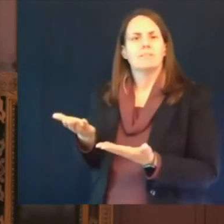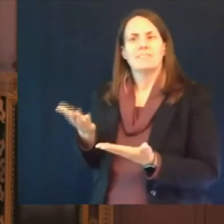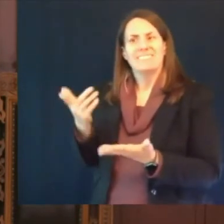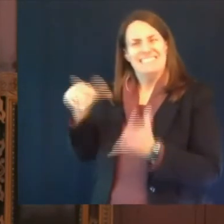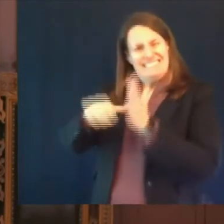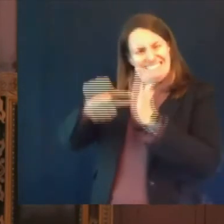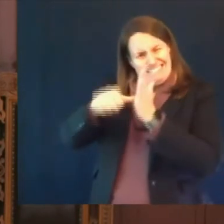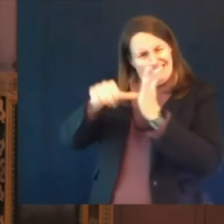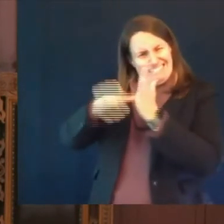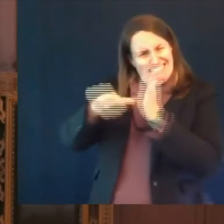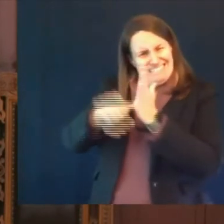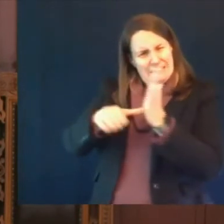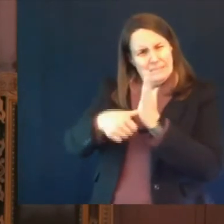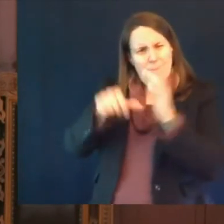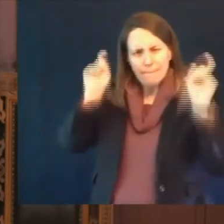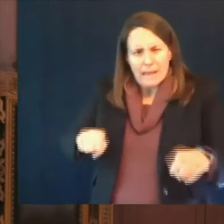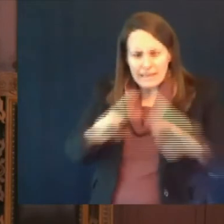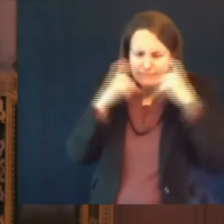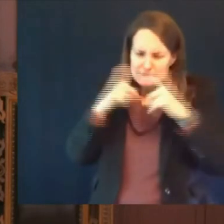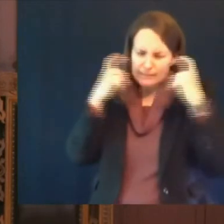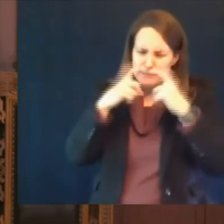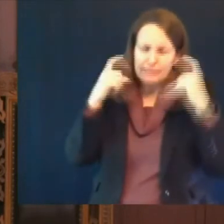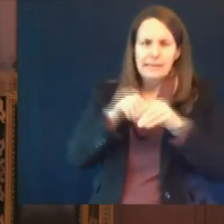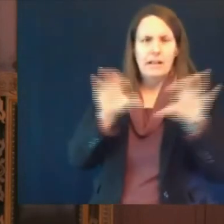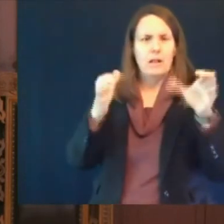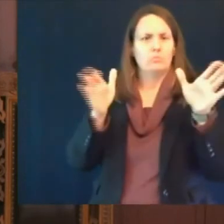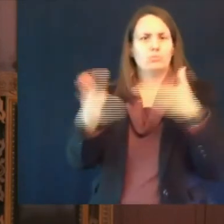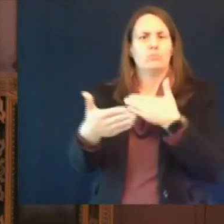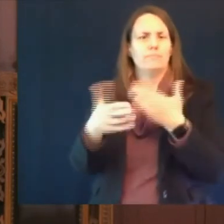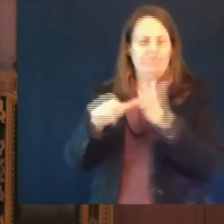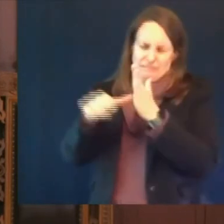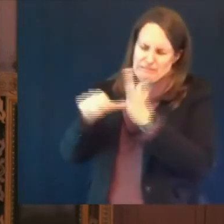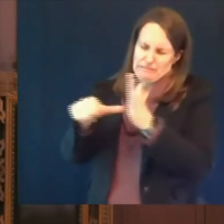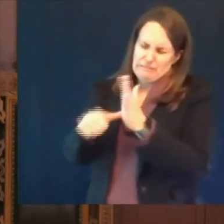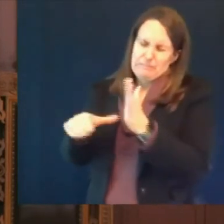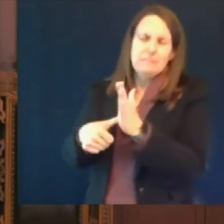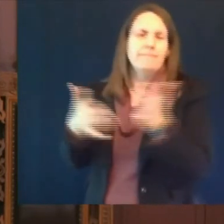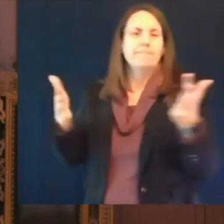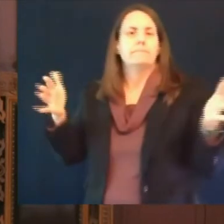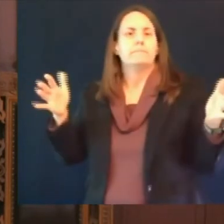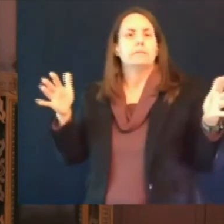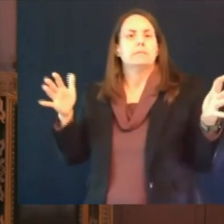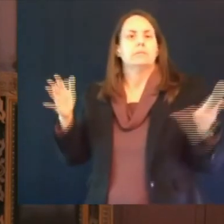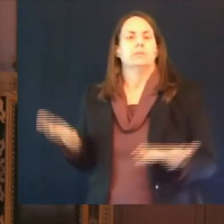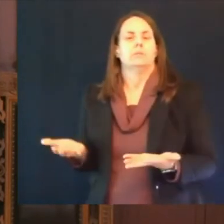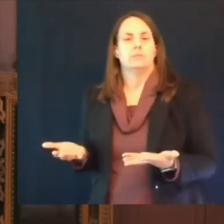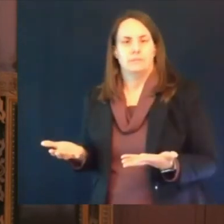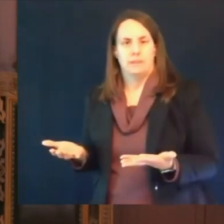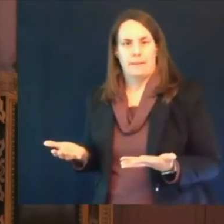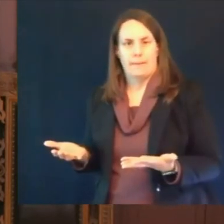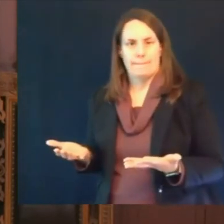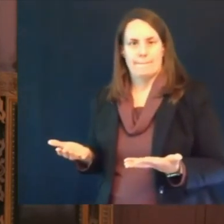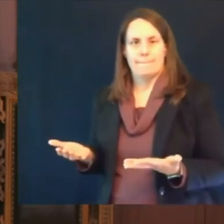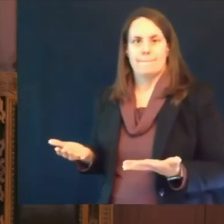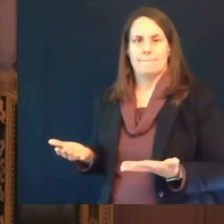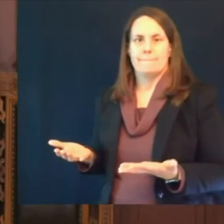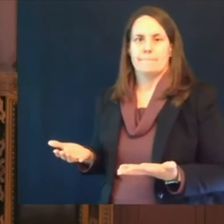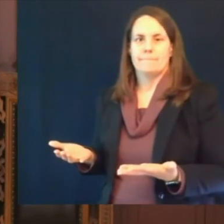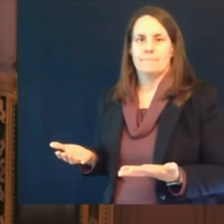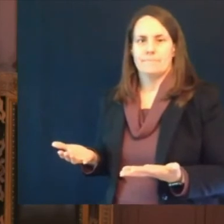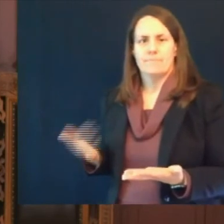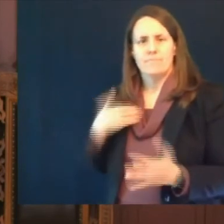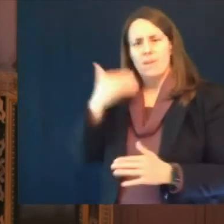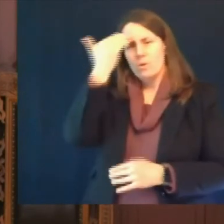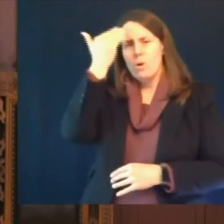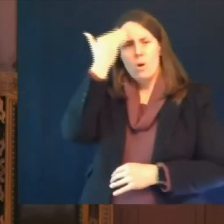it's exceedingly important to it uh and i encourage uh i know schools have done it pretty uniformly